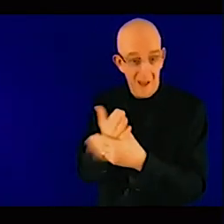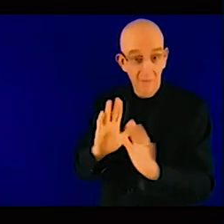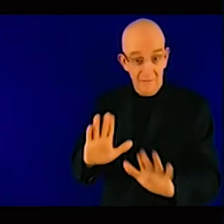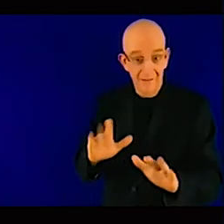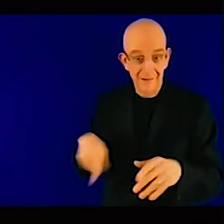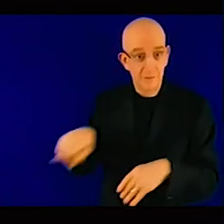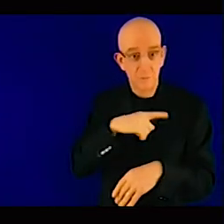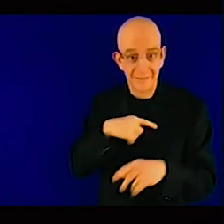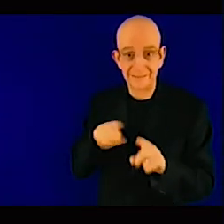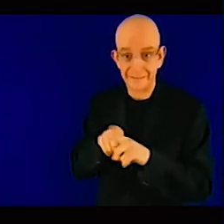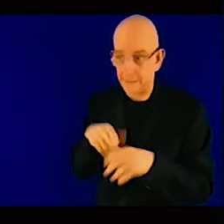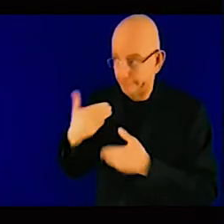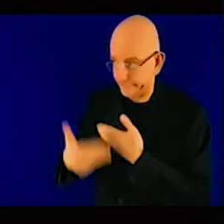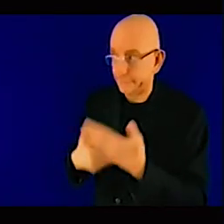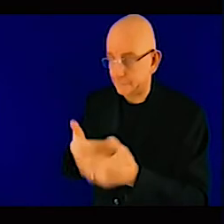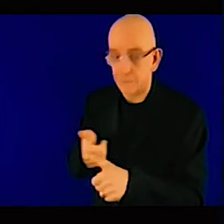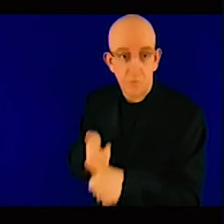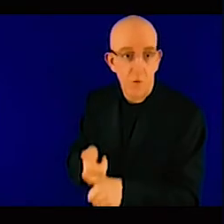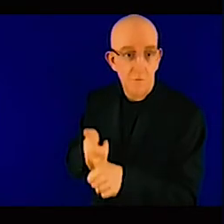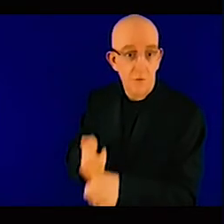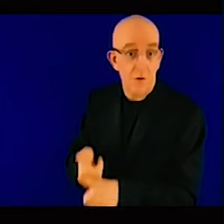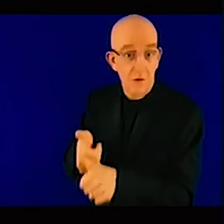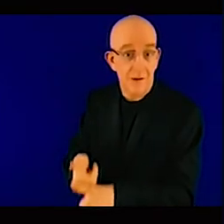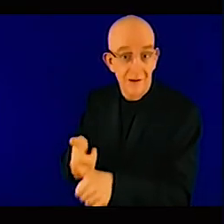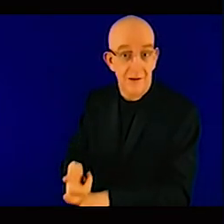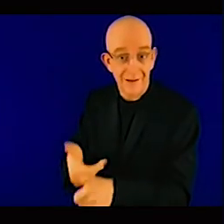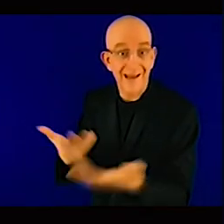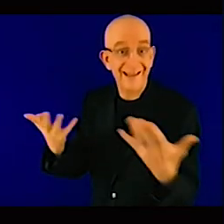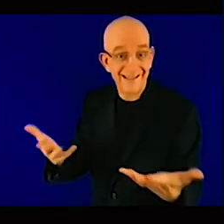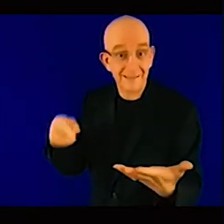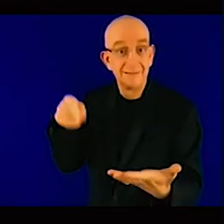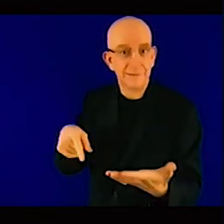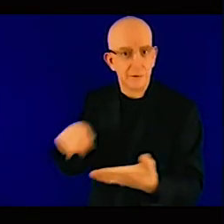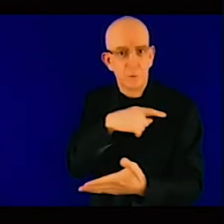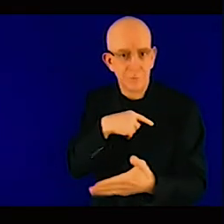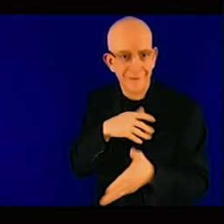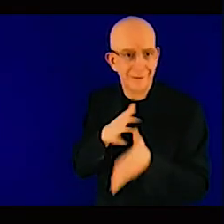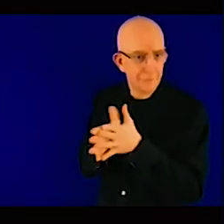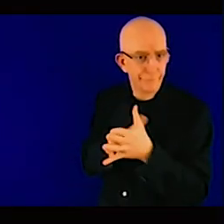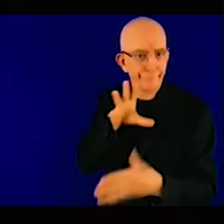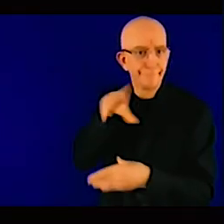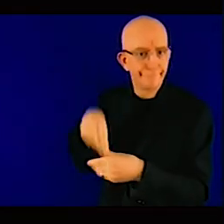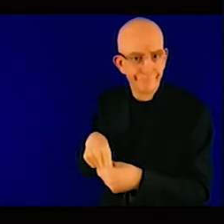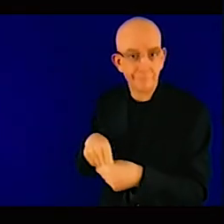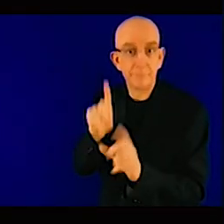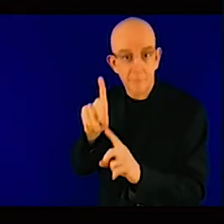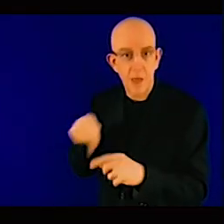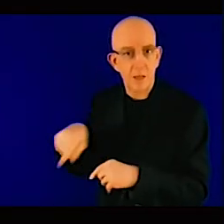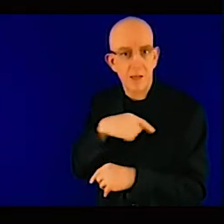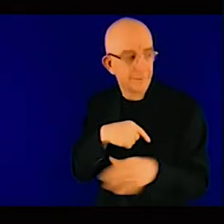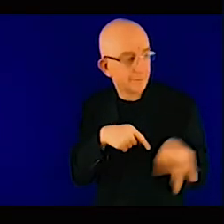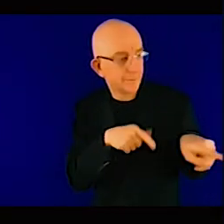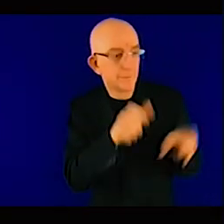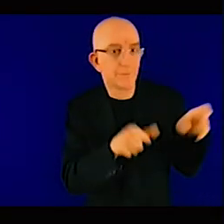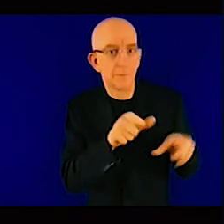asked questions around what are you doing from a sustainable finance perspective what transactions are you doing what projects